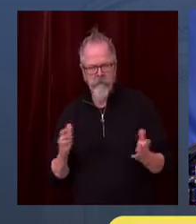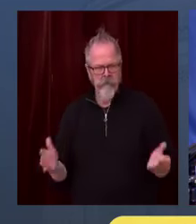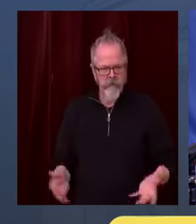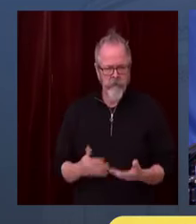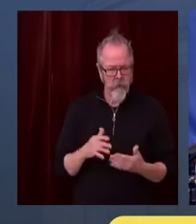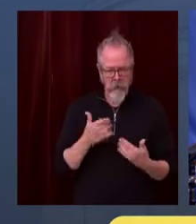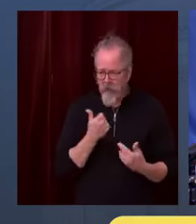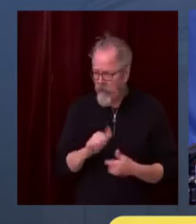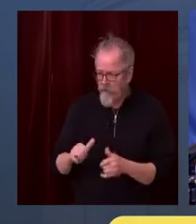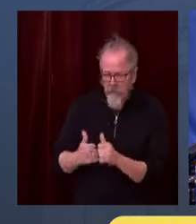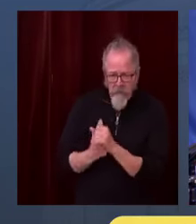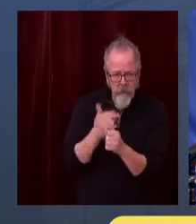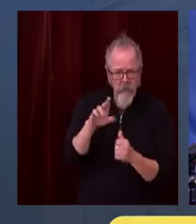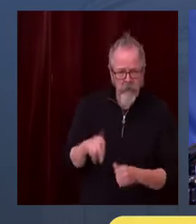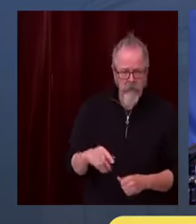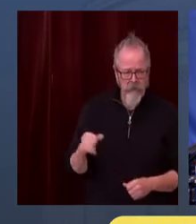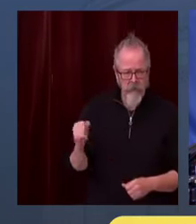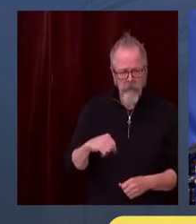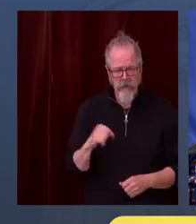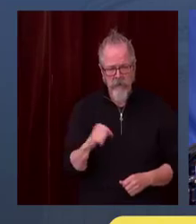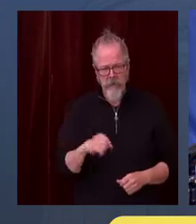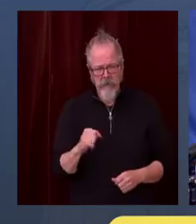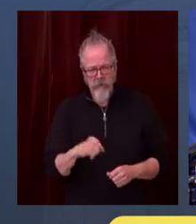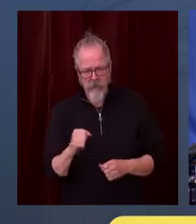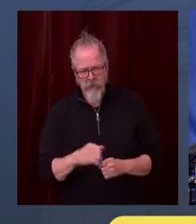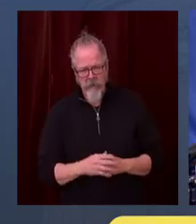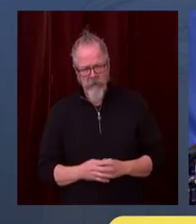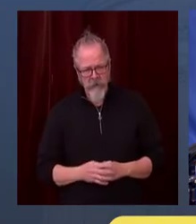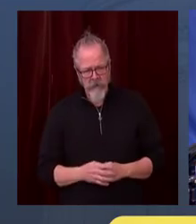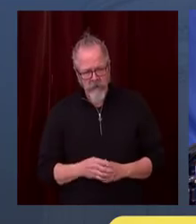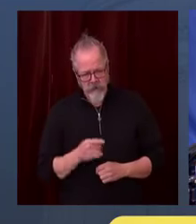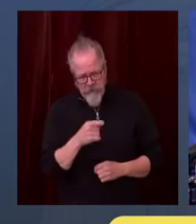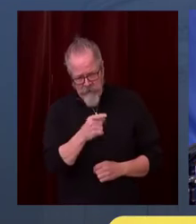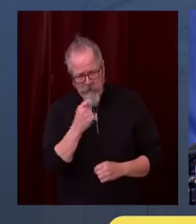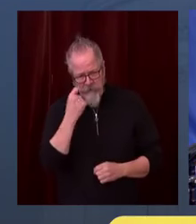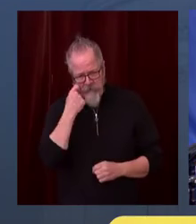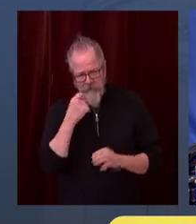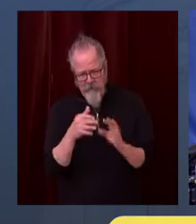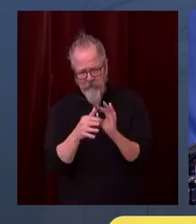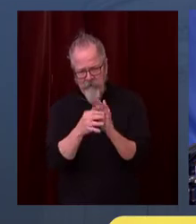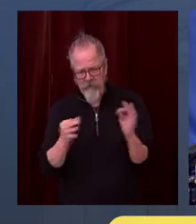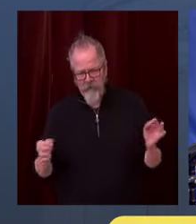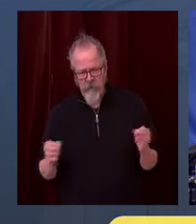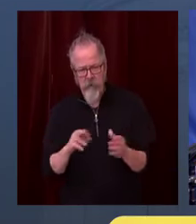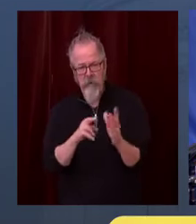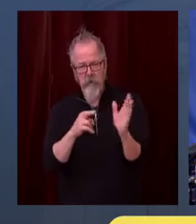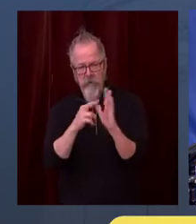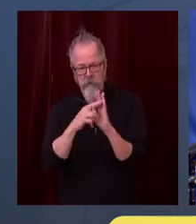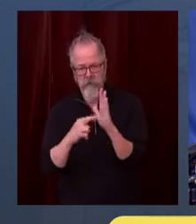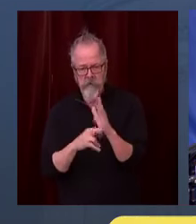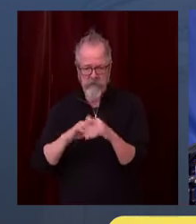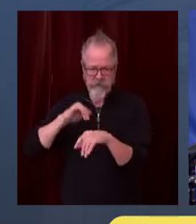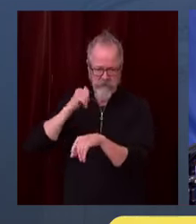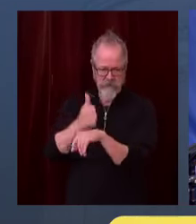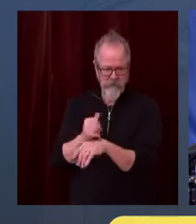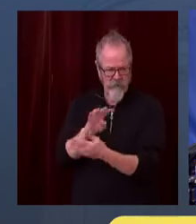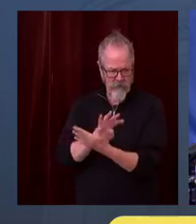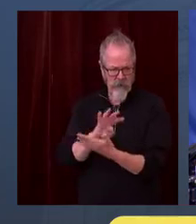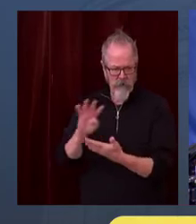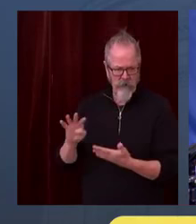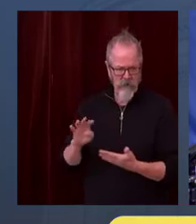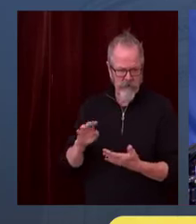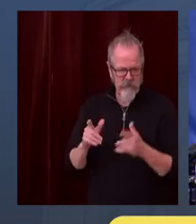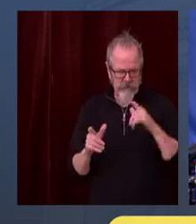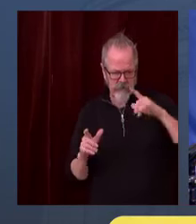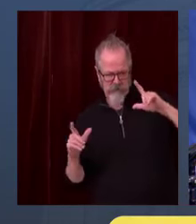-week restriction. That's what we're looking at now, that four-week window. Have the metrics changed at all for what you'll be looking at as to whether or not those